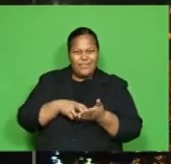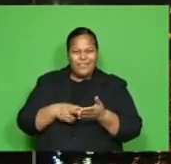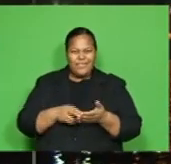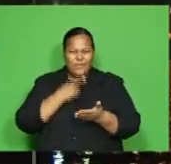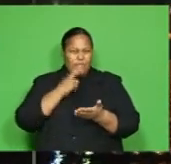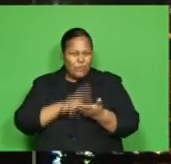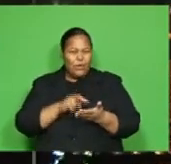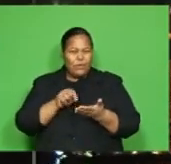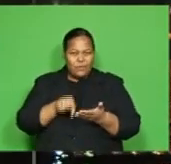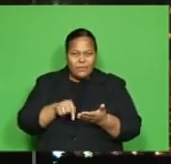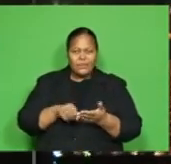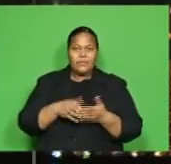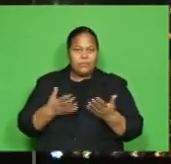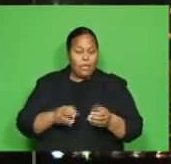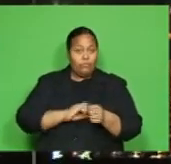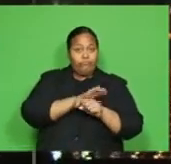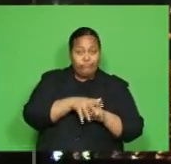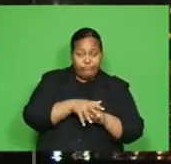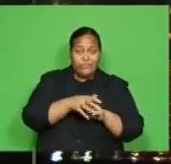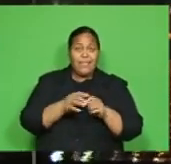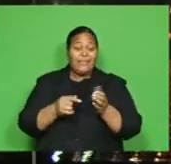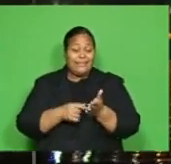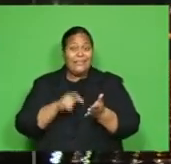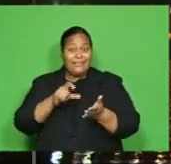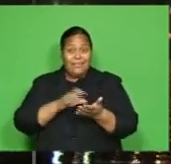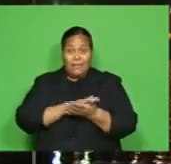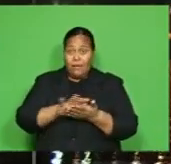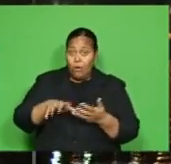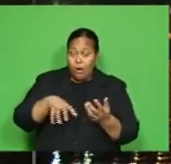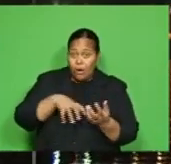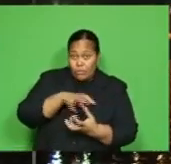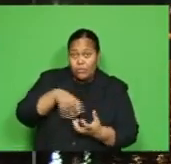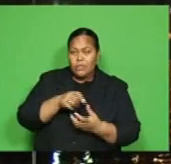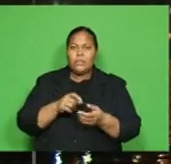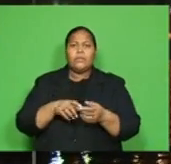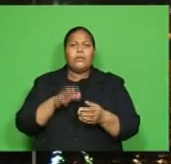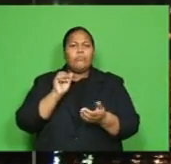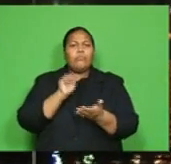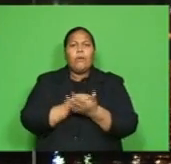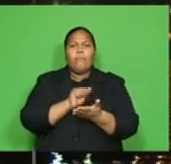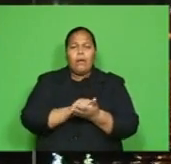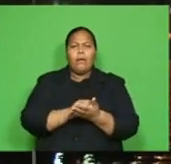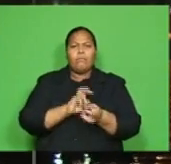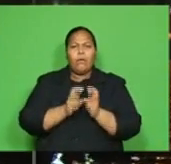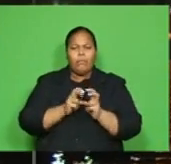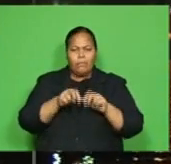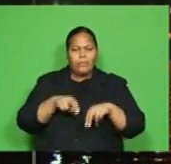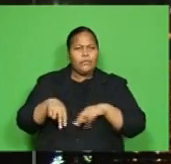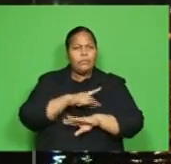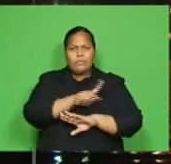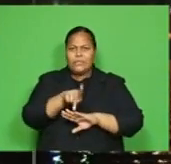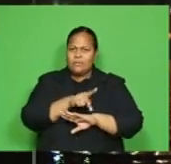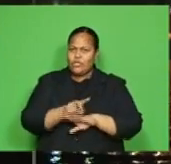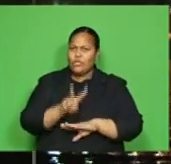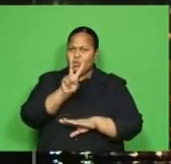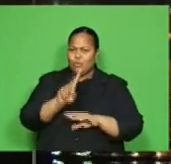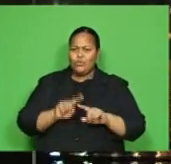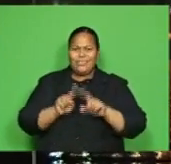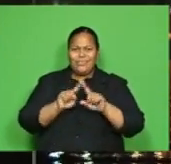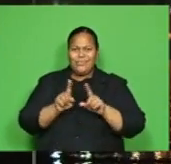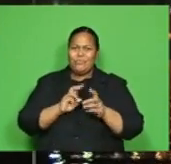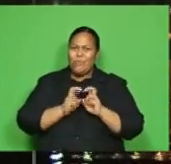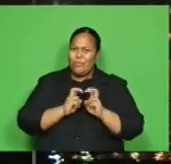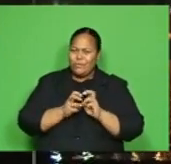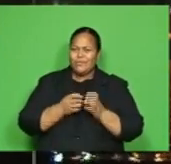perfect storm in the Pacific. Refugees International says small Pacific Island countries are battling two different crises, which